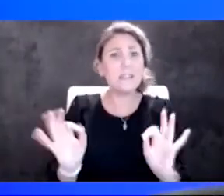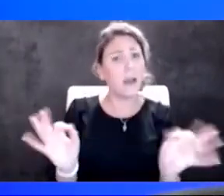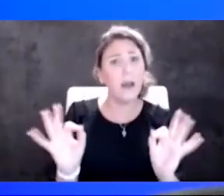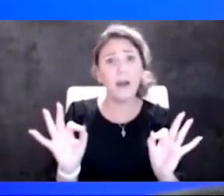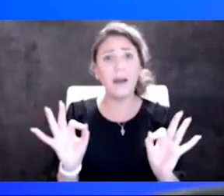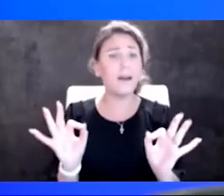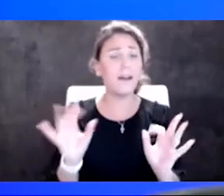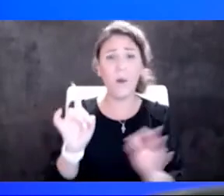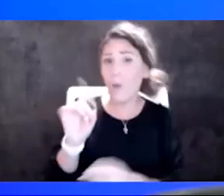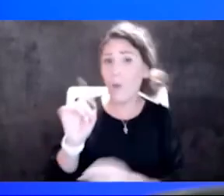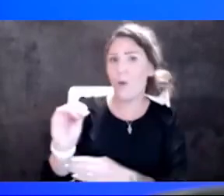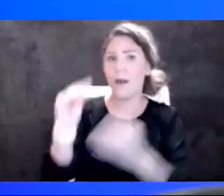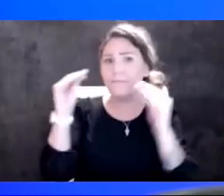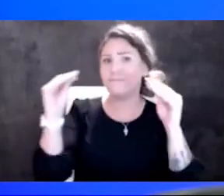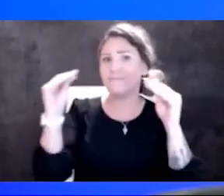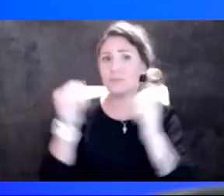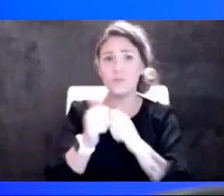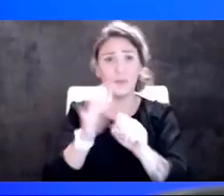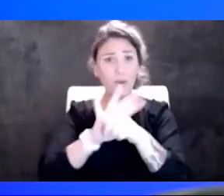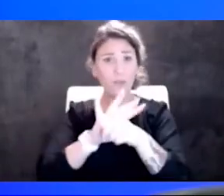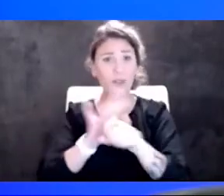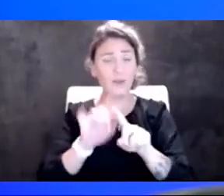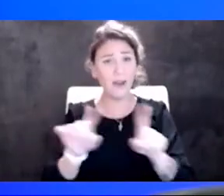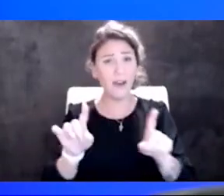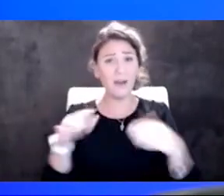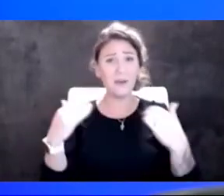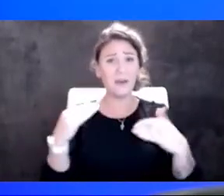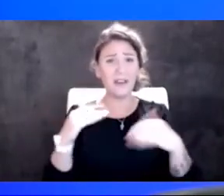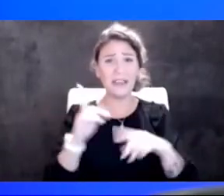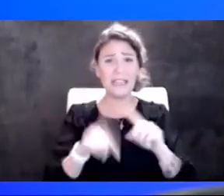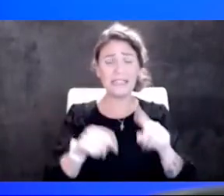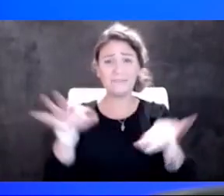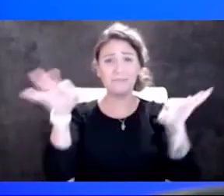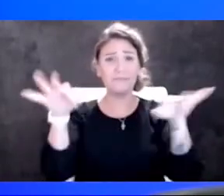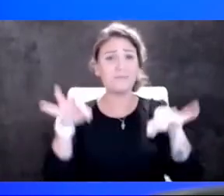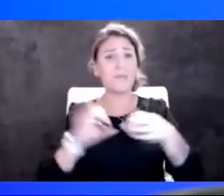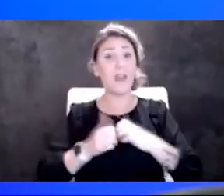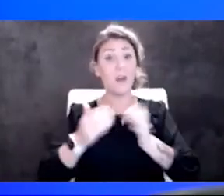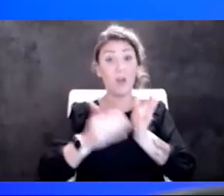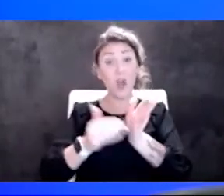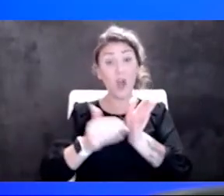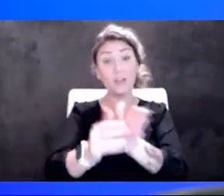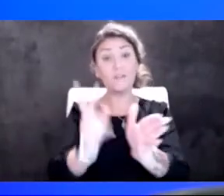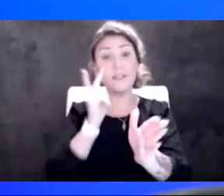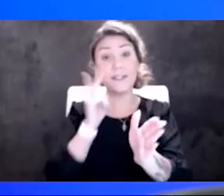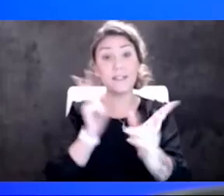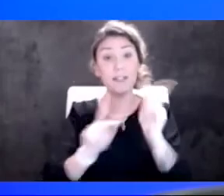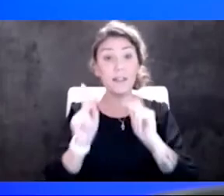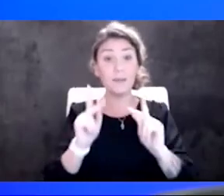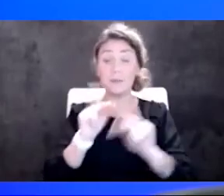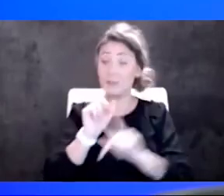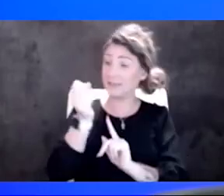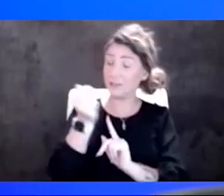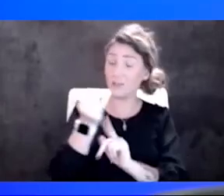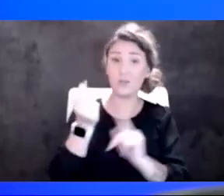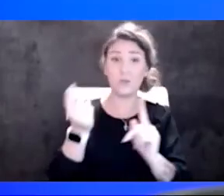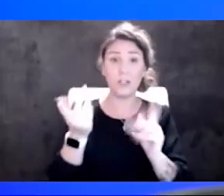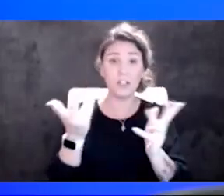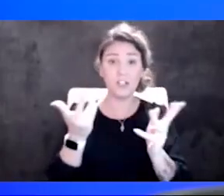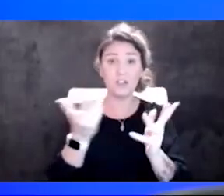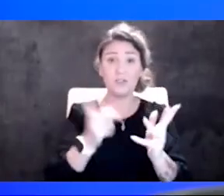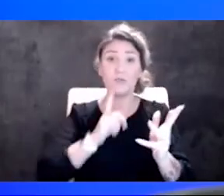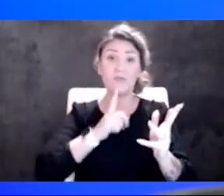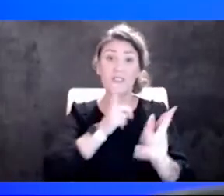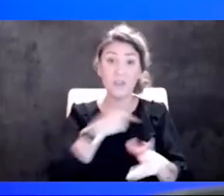But it's, man, I can't tell you how often you see people in situations that are very risky without